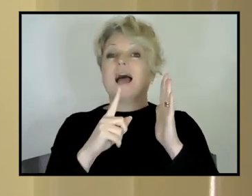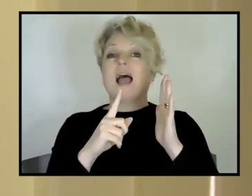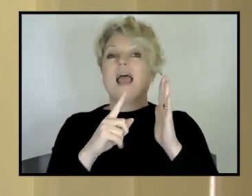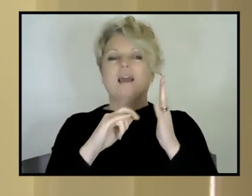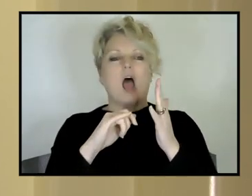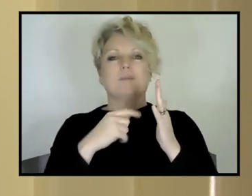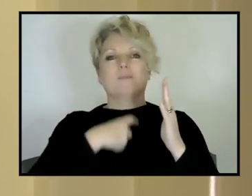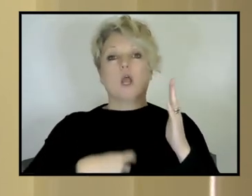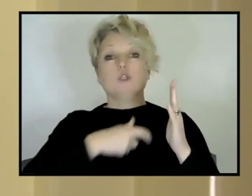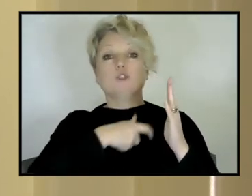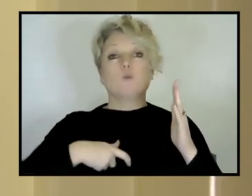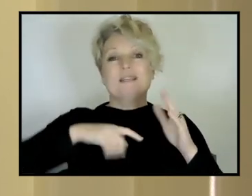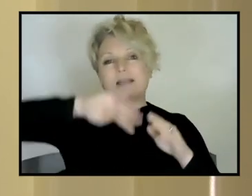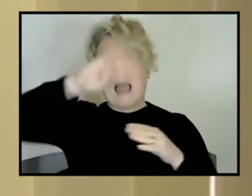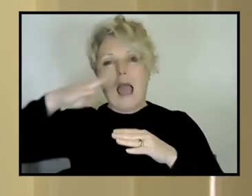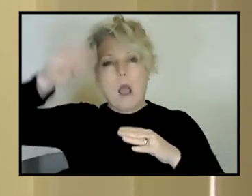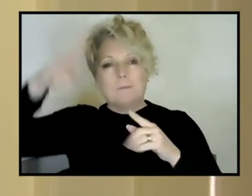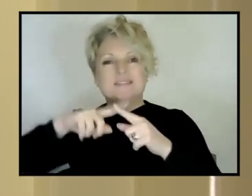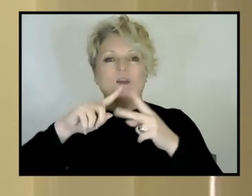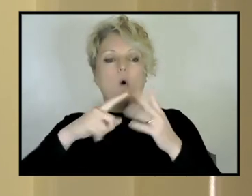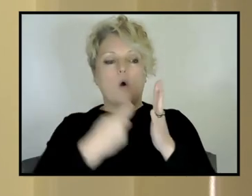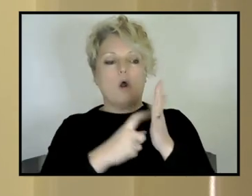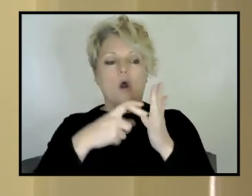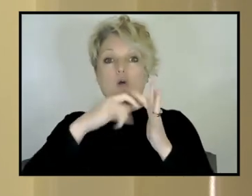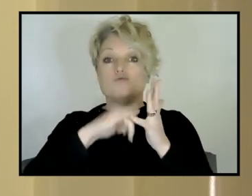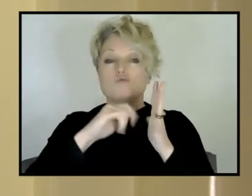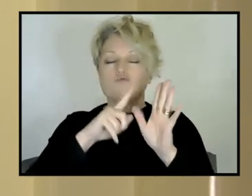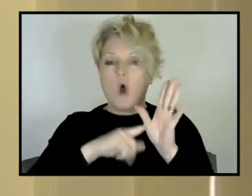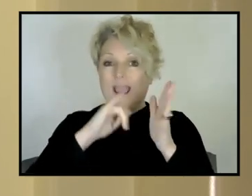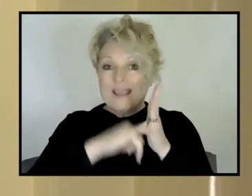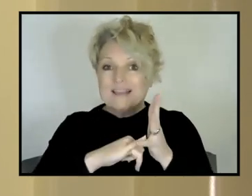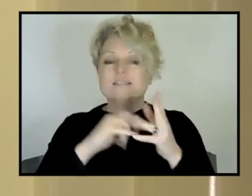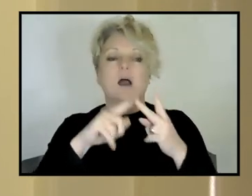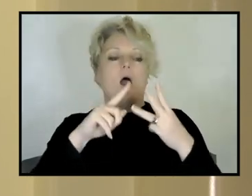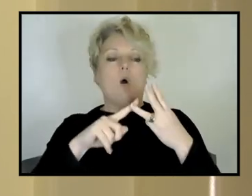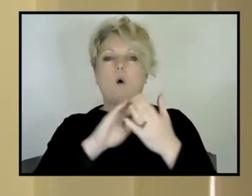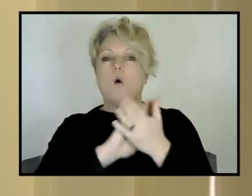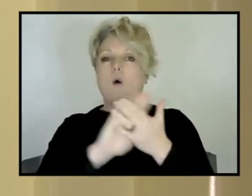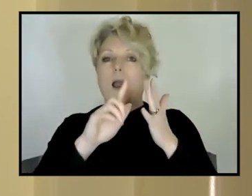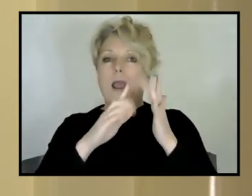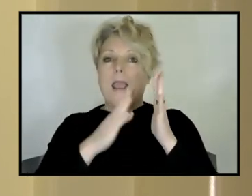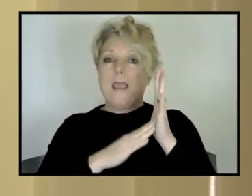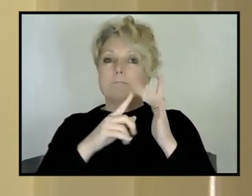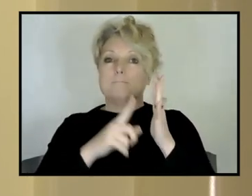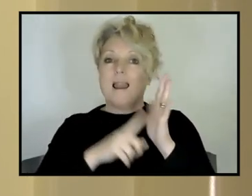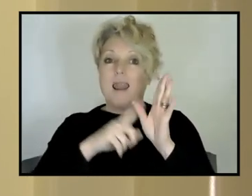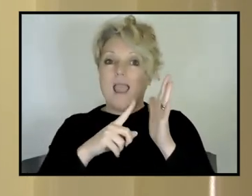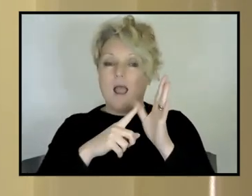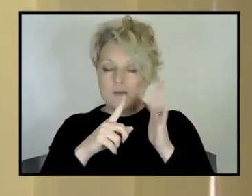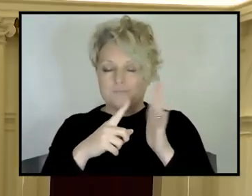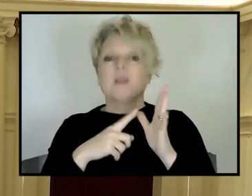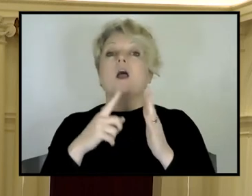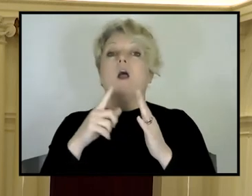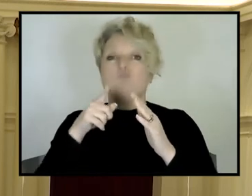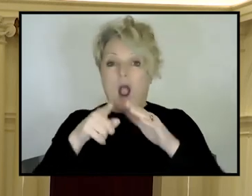or you've got the Rockies, or you've got the Himalaya that they claimed at the time. I don't know if it's true or not. We're created by tectonic plate activity.